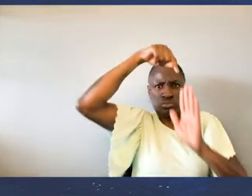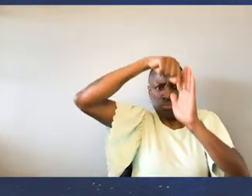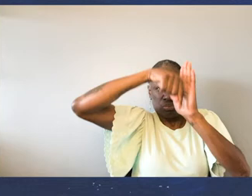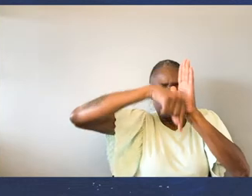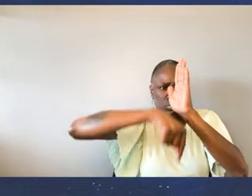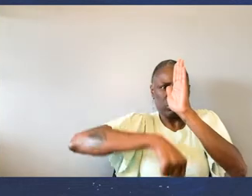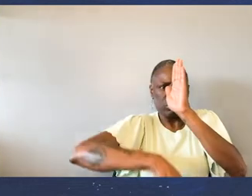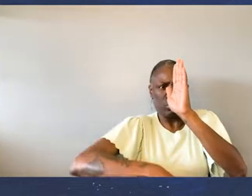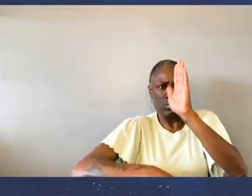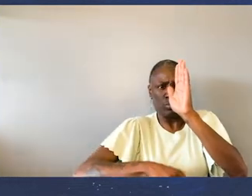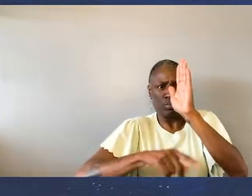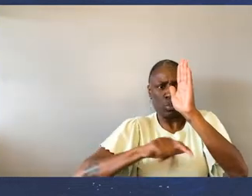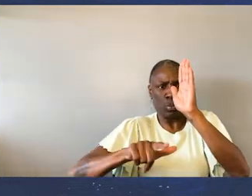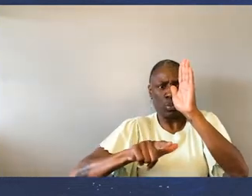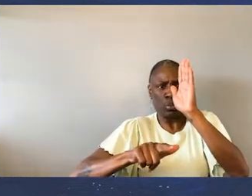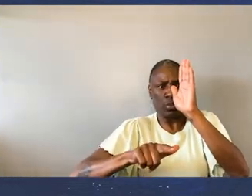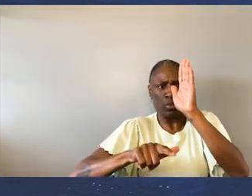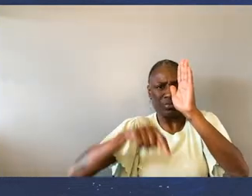coal mine